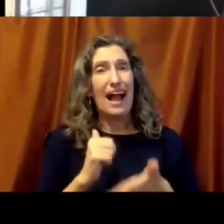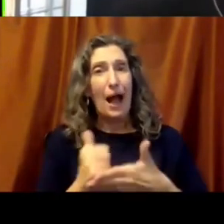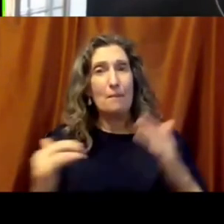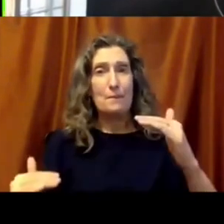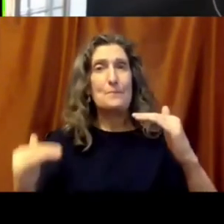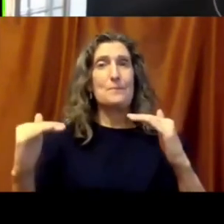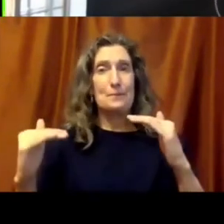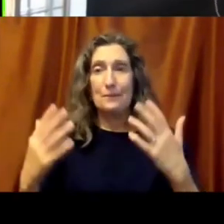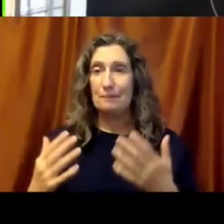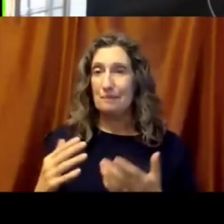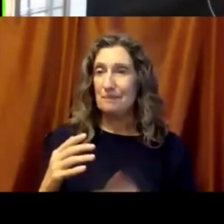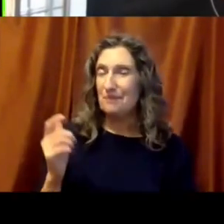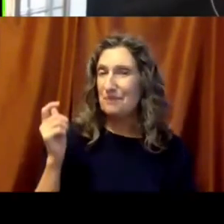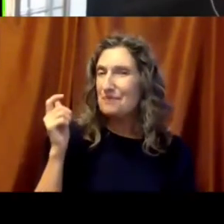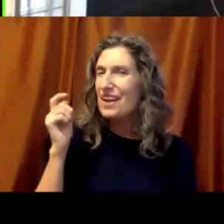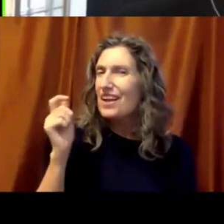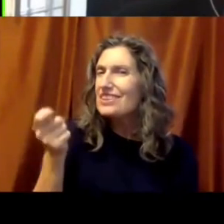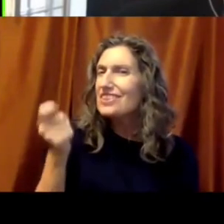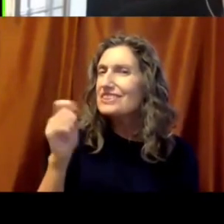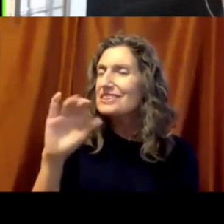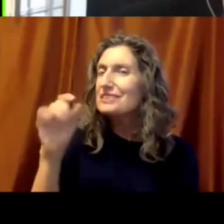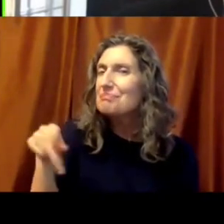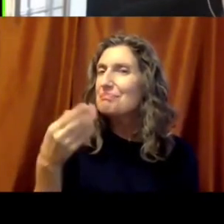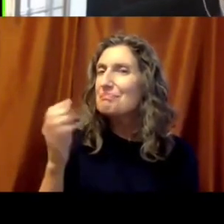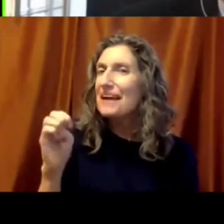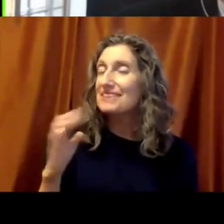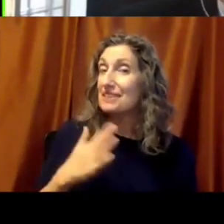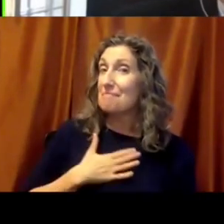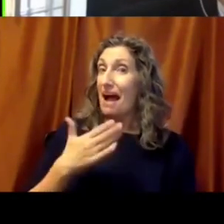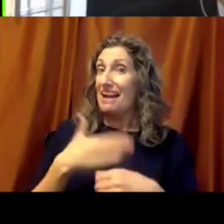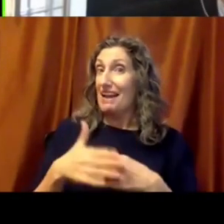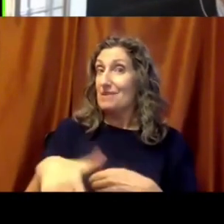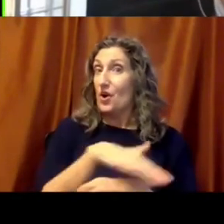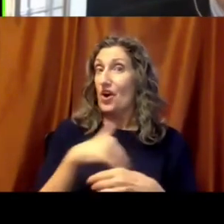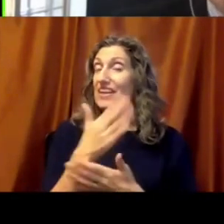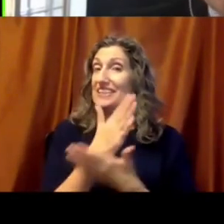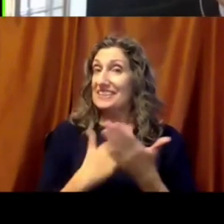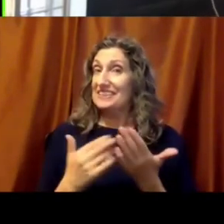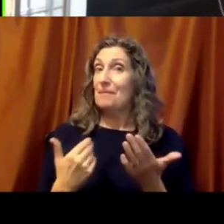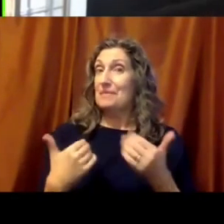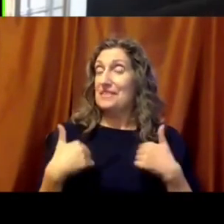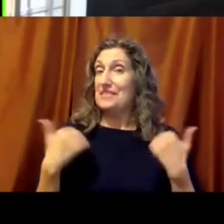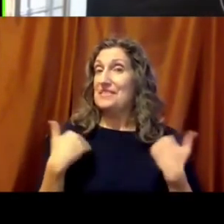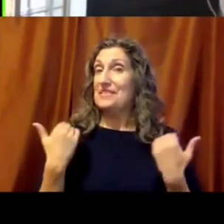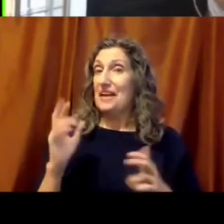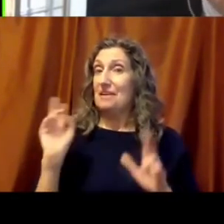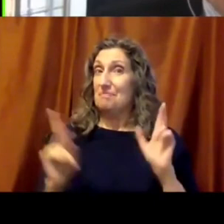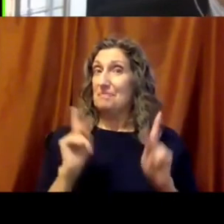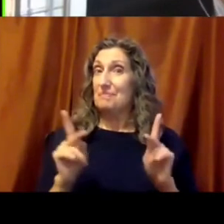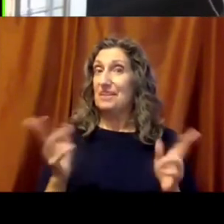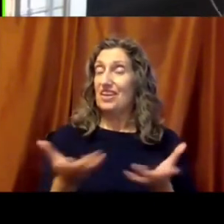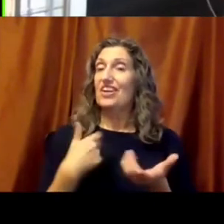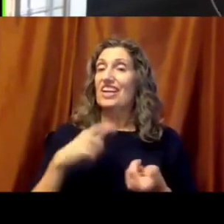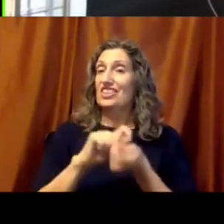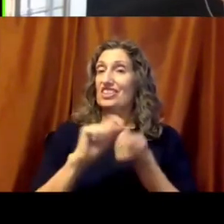Justice Page, some young people in my neighborhood organized and changed the name of a beloved school